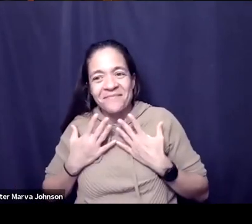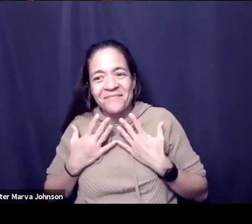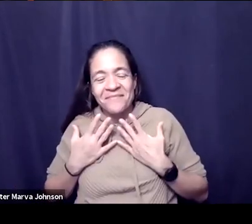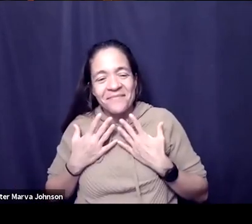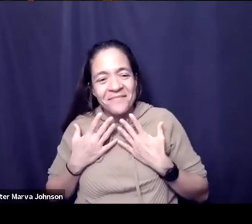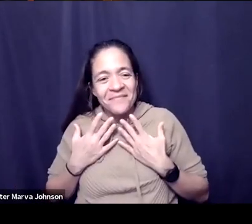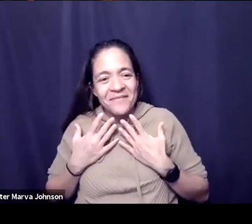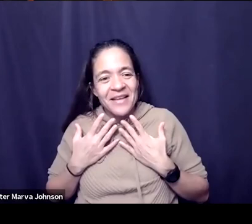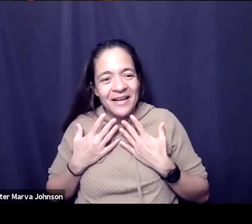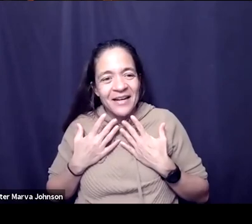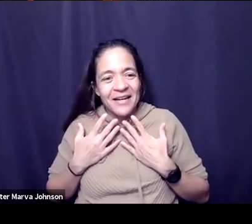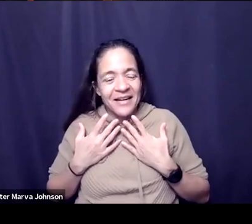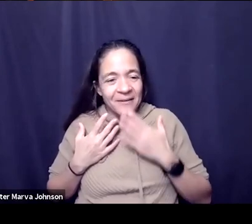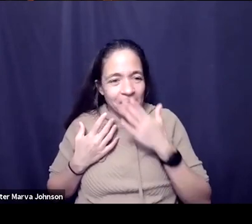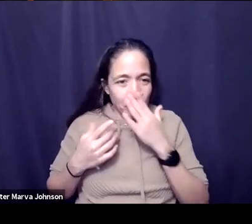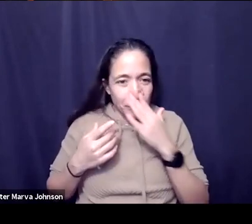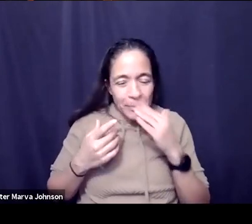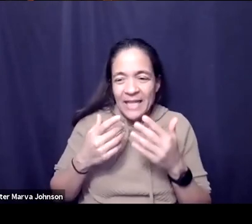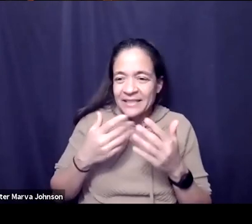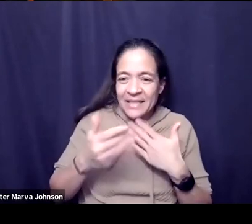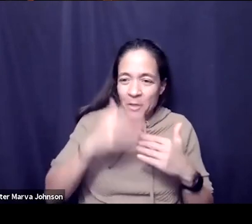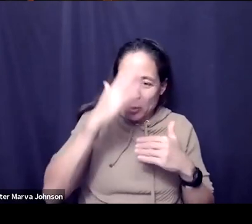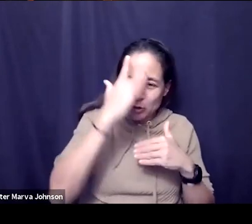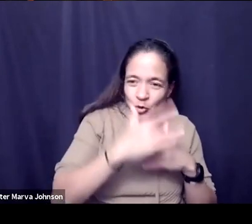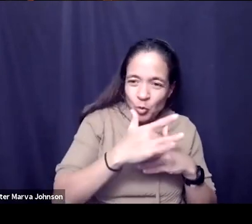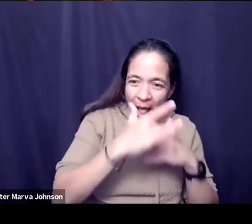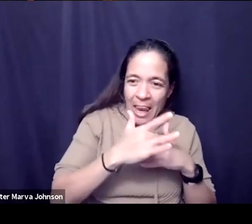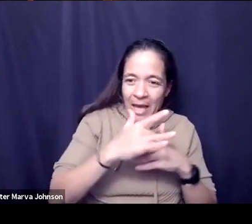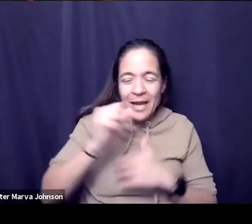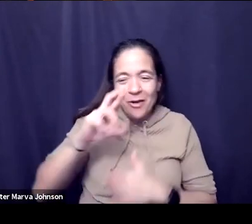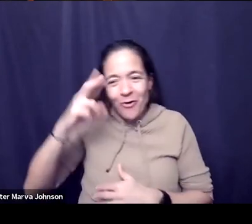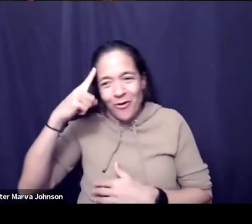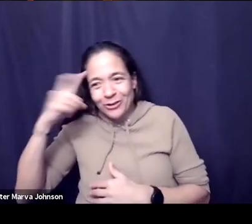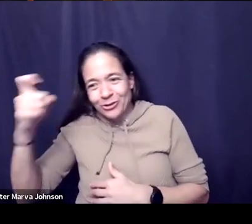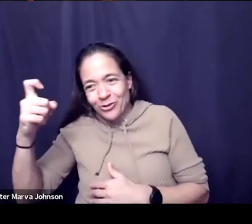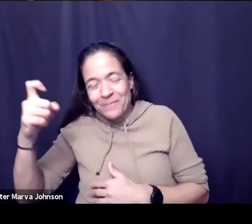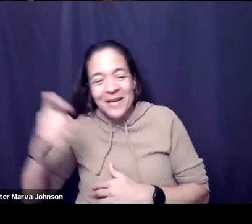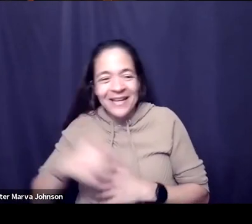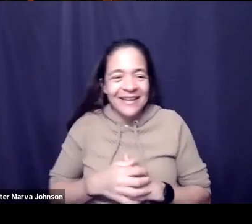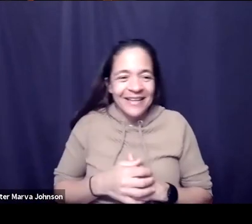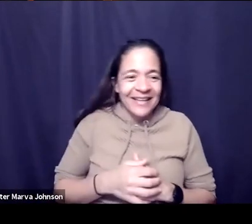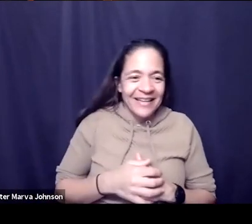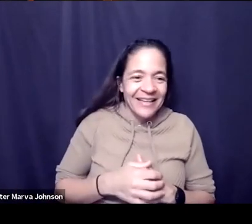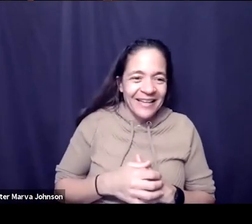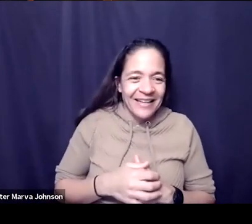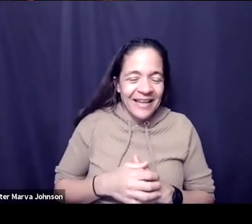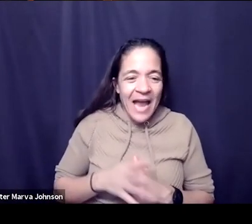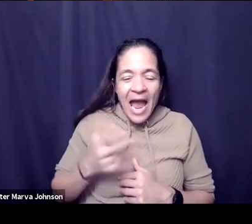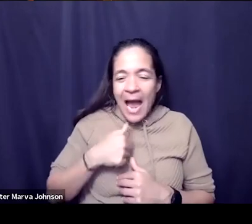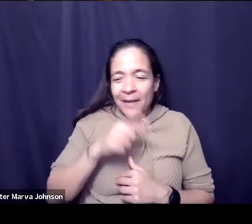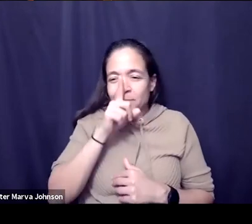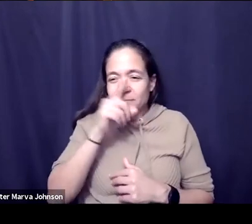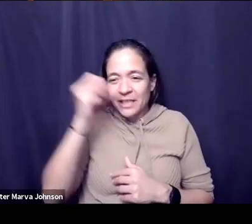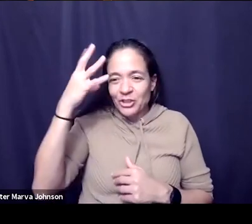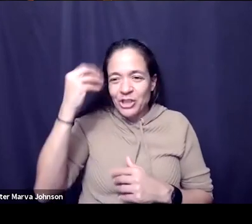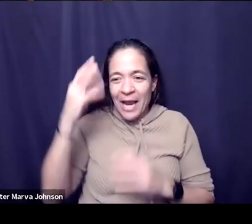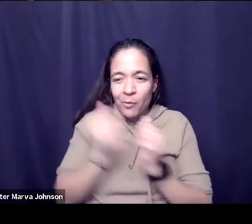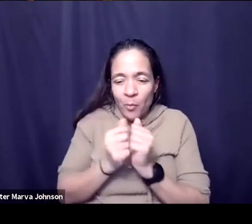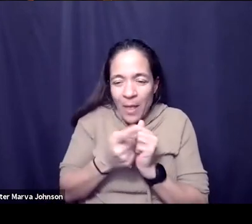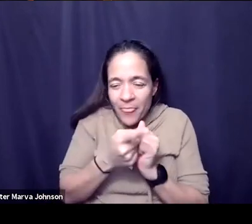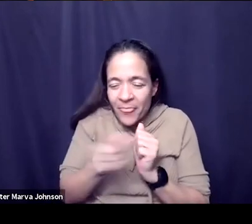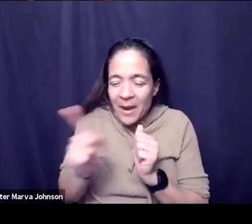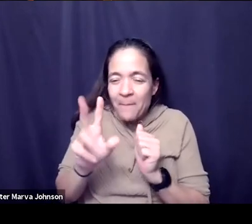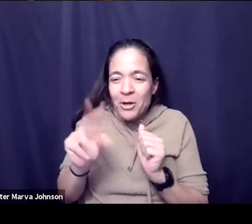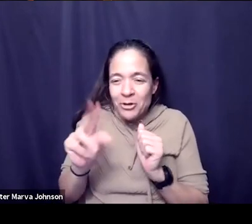dwelling on or dreaming on and when i spent time i was not it's not showering with folks but when i was spending time with them i i